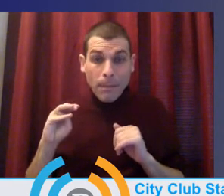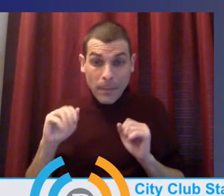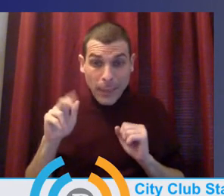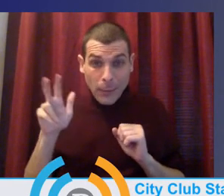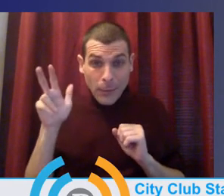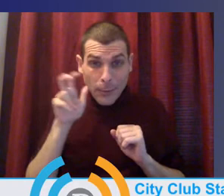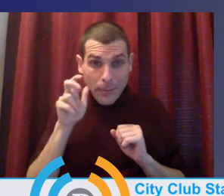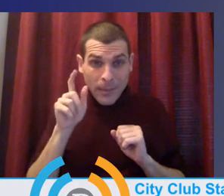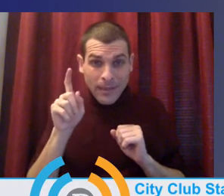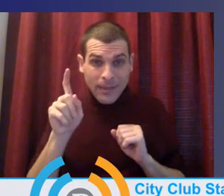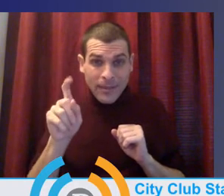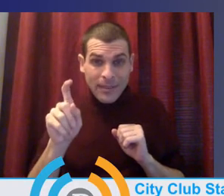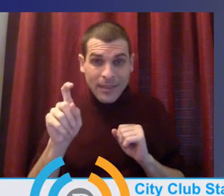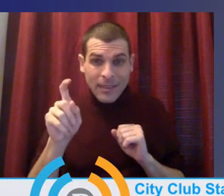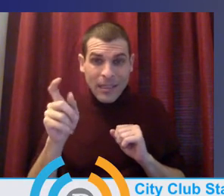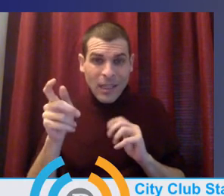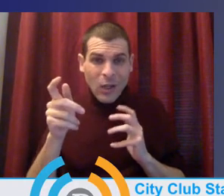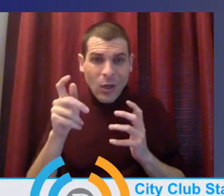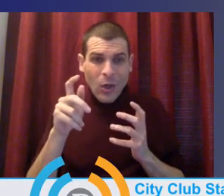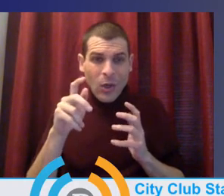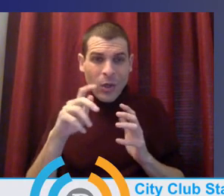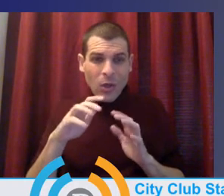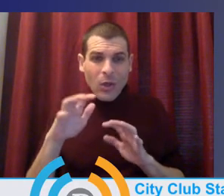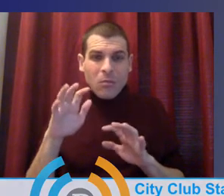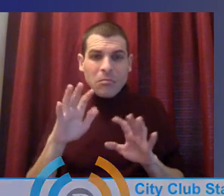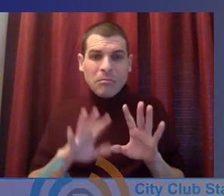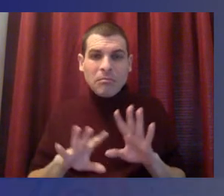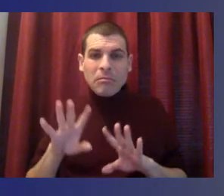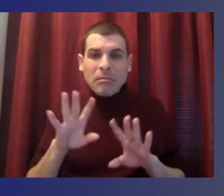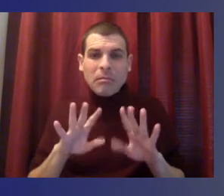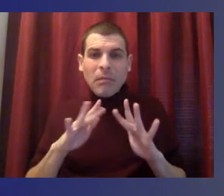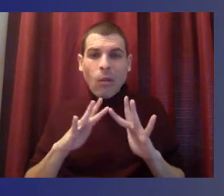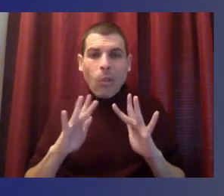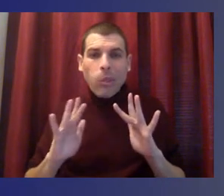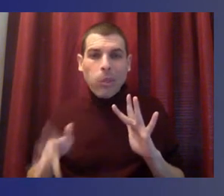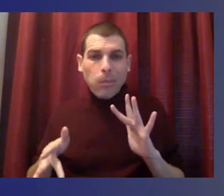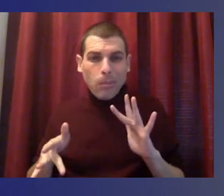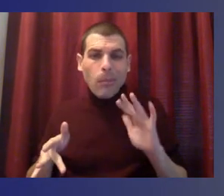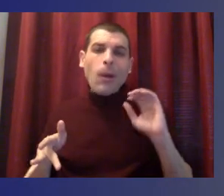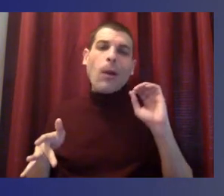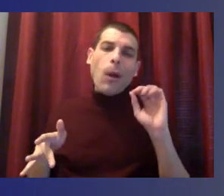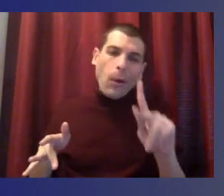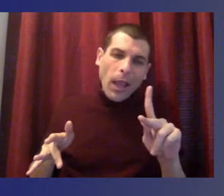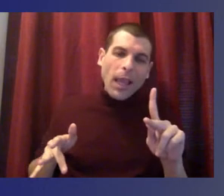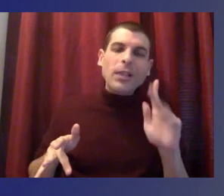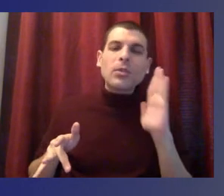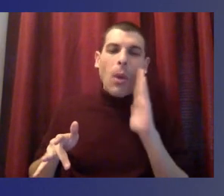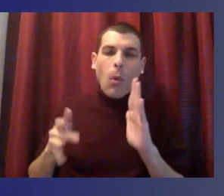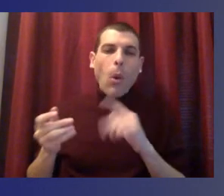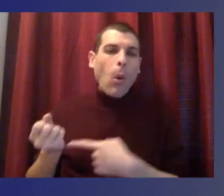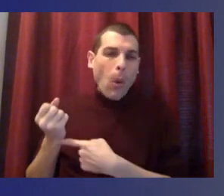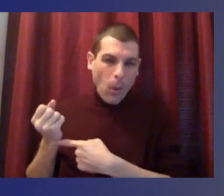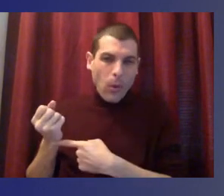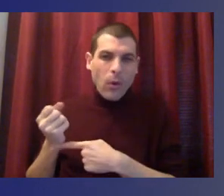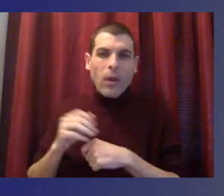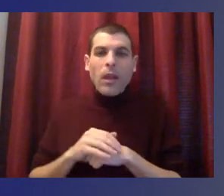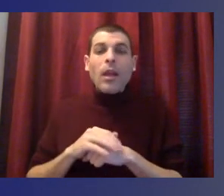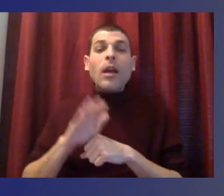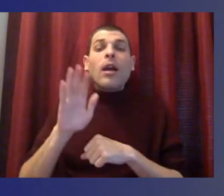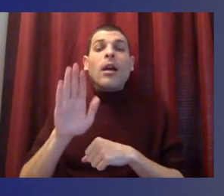Well, while she's coming back, I'll switch gears a little bit and talk about the last eight months and what that's been like.